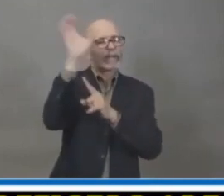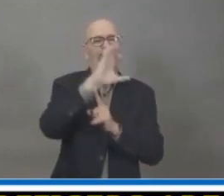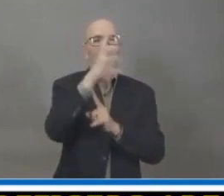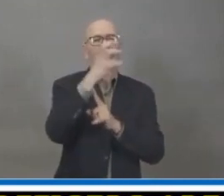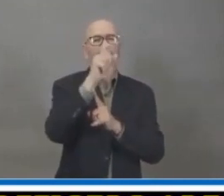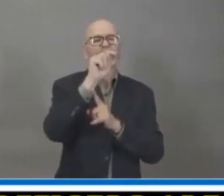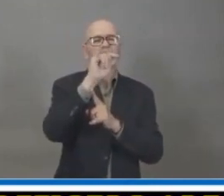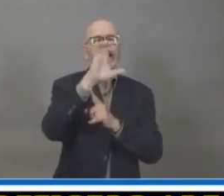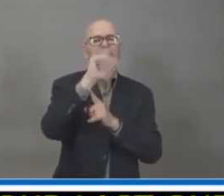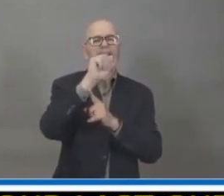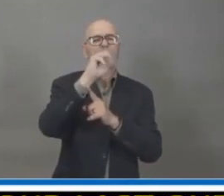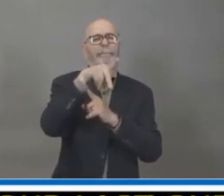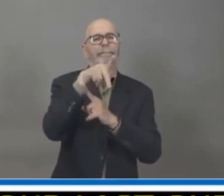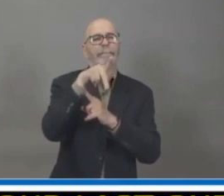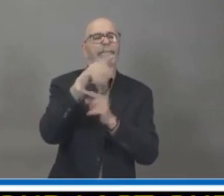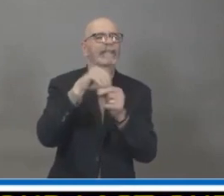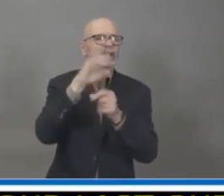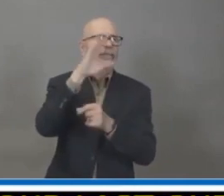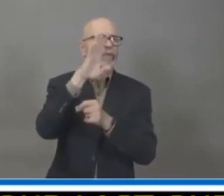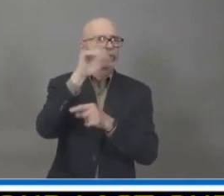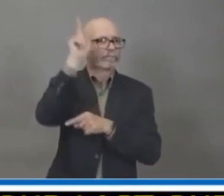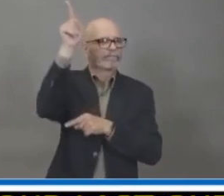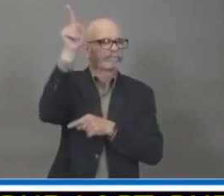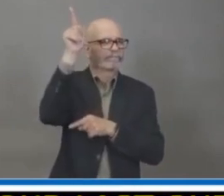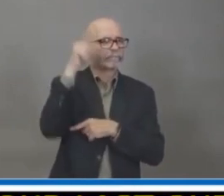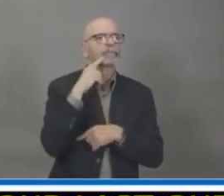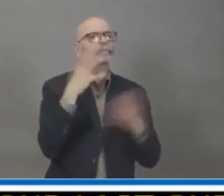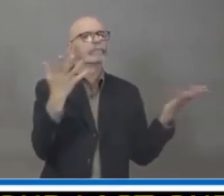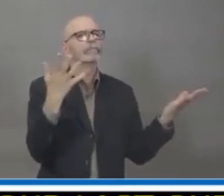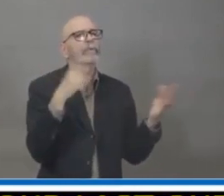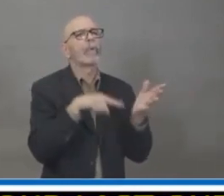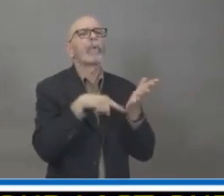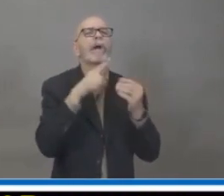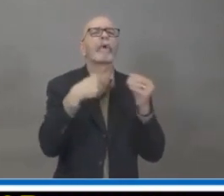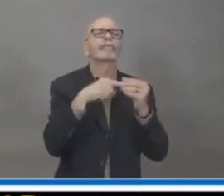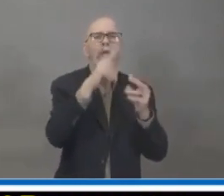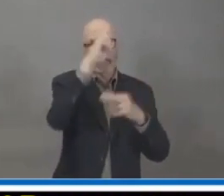government doing to support rural hospitals who have fewer resources?